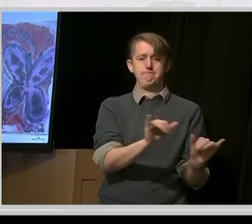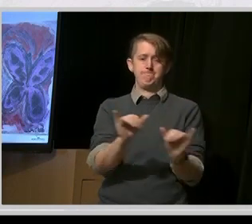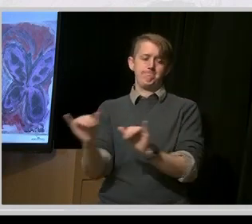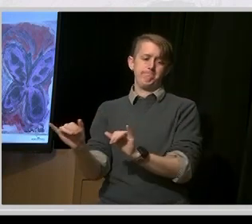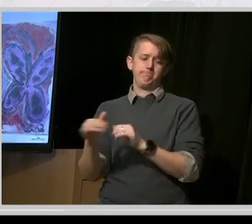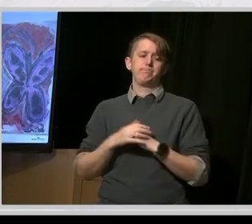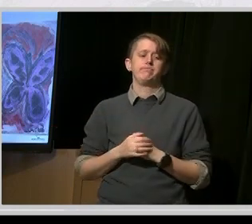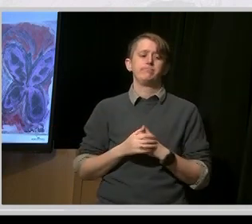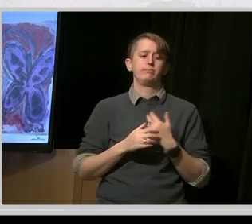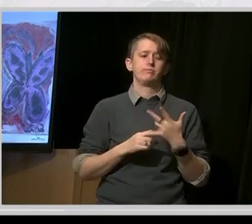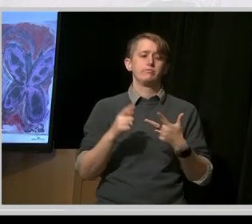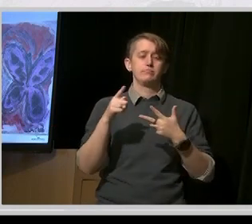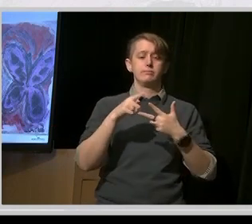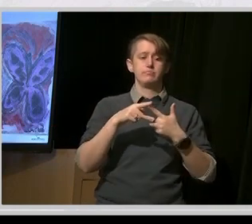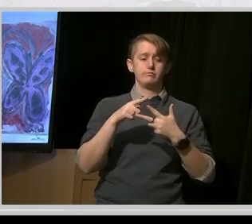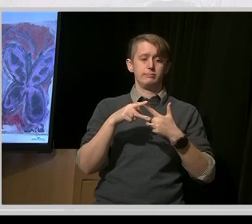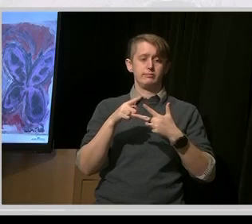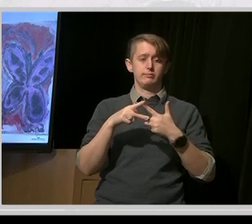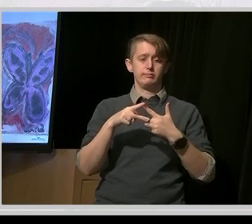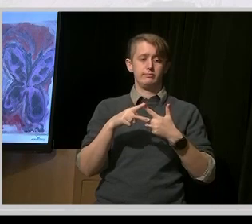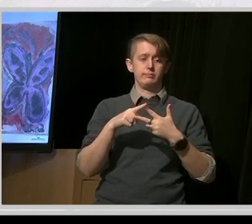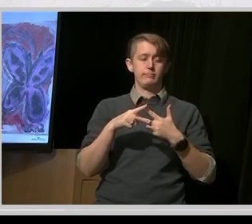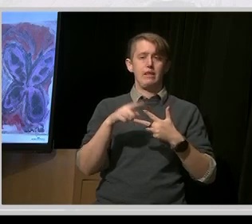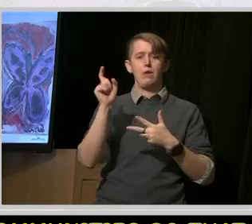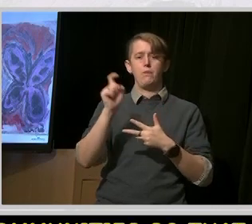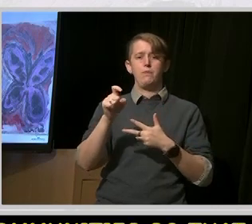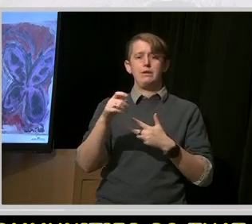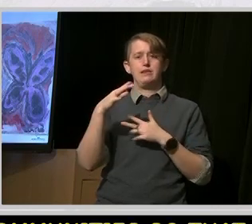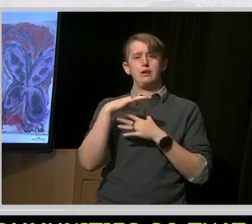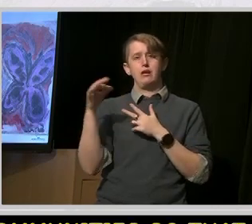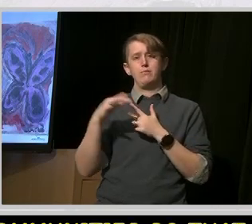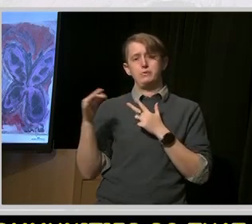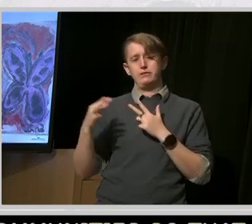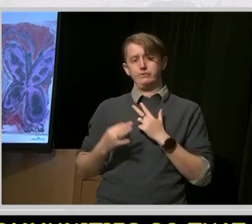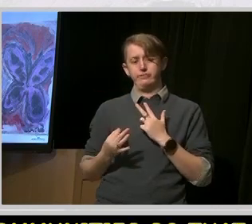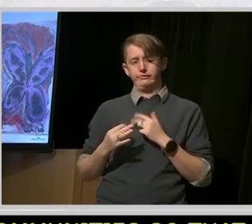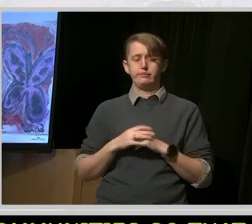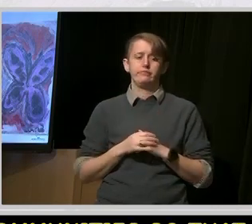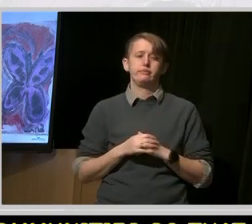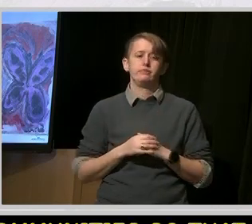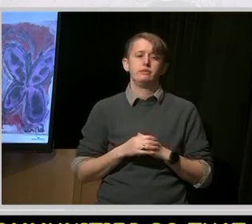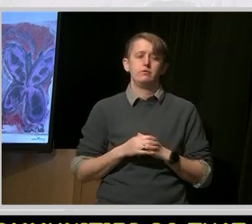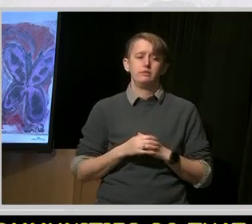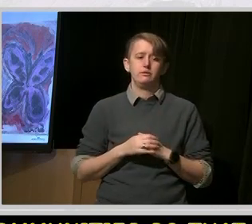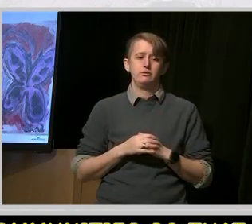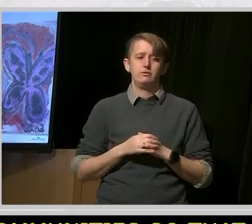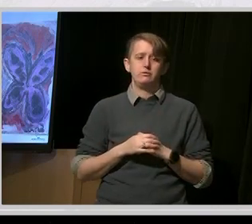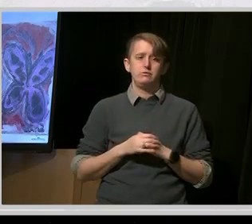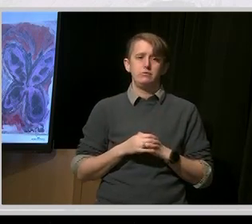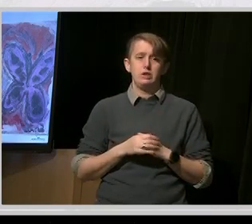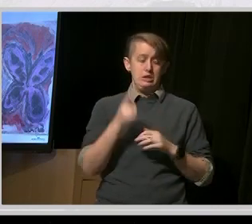Number two, we need choices. Nothing about us without us.